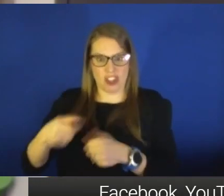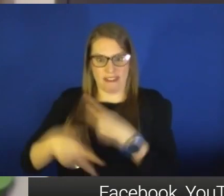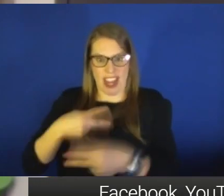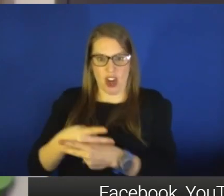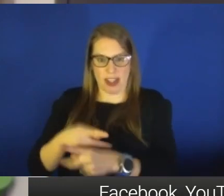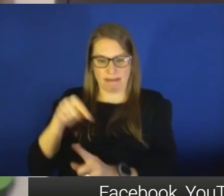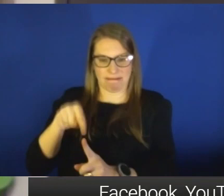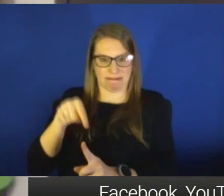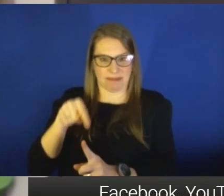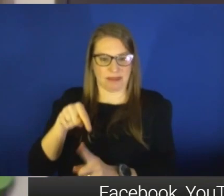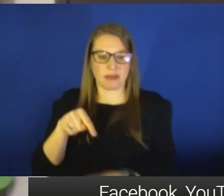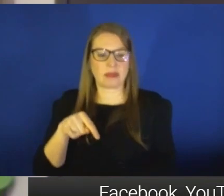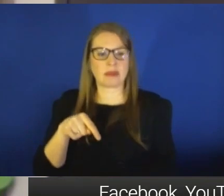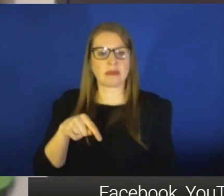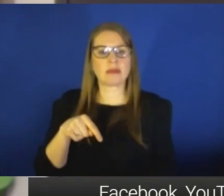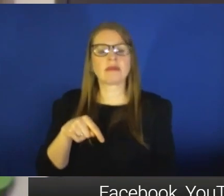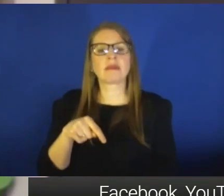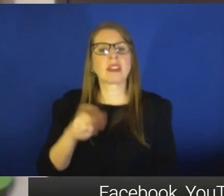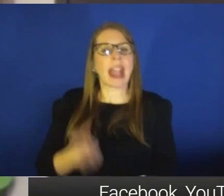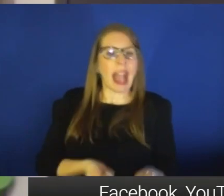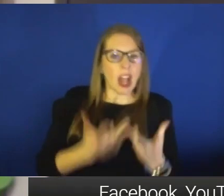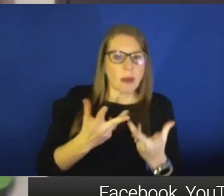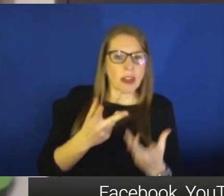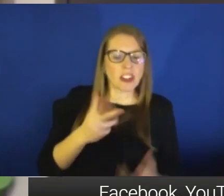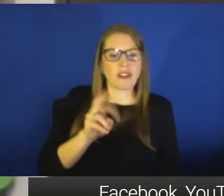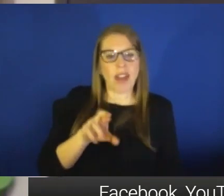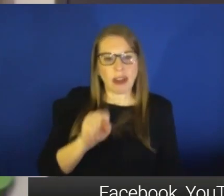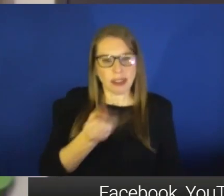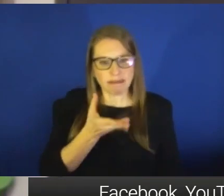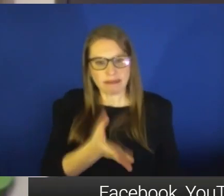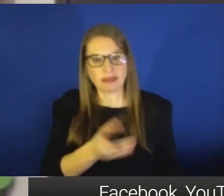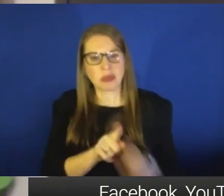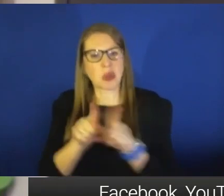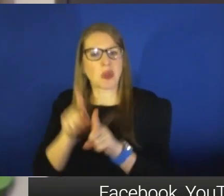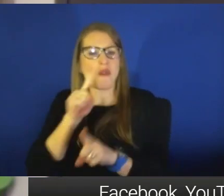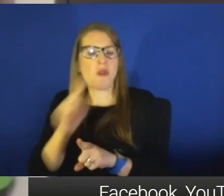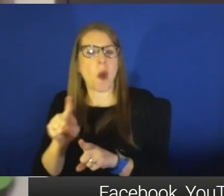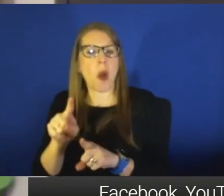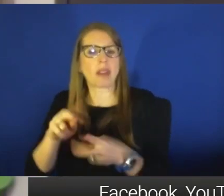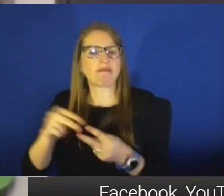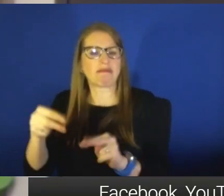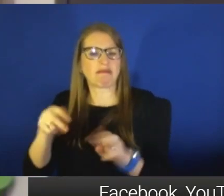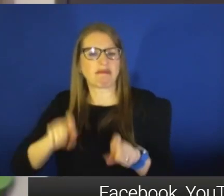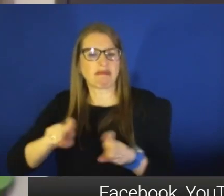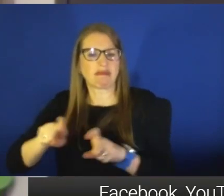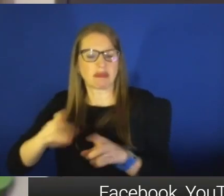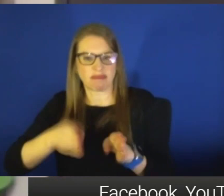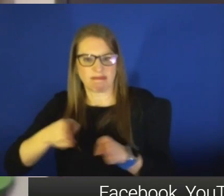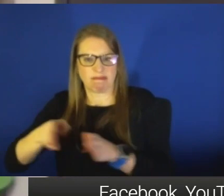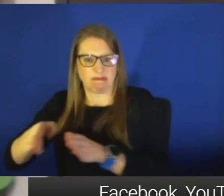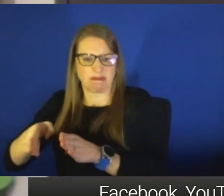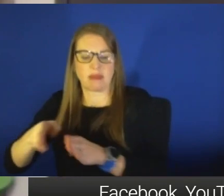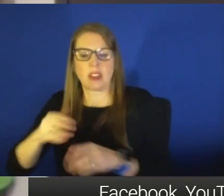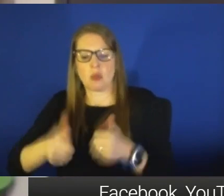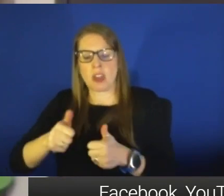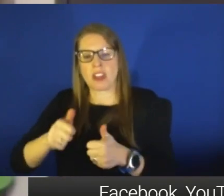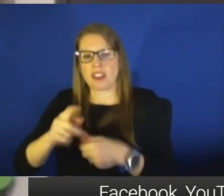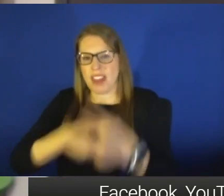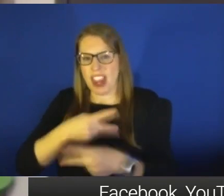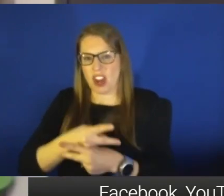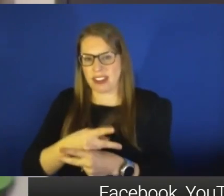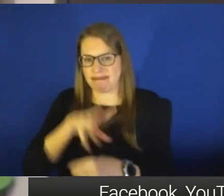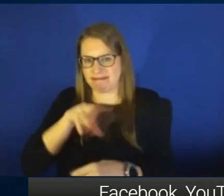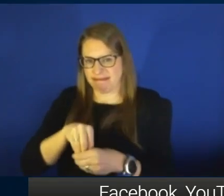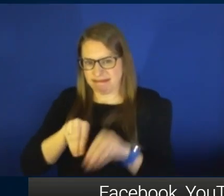And that's what we use for both quantifying how much virus is present and also for sequencing to figure out which of the variants it is in that